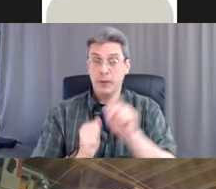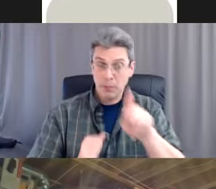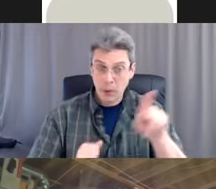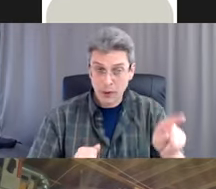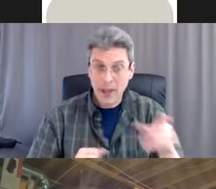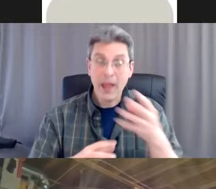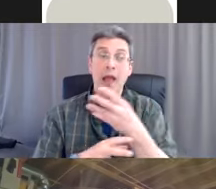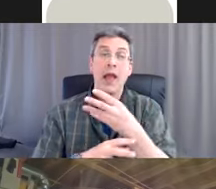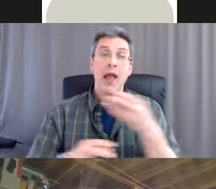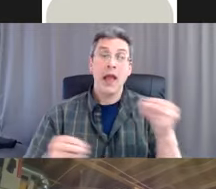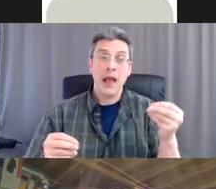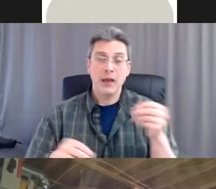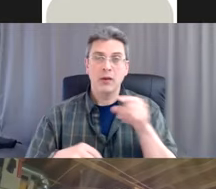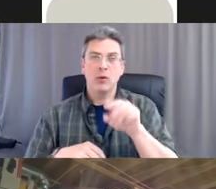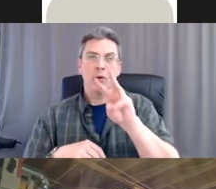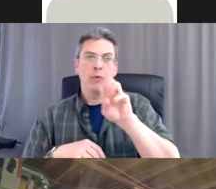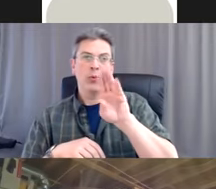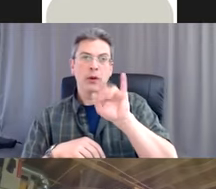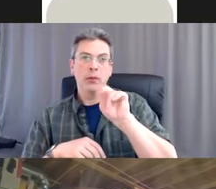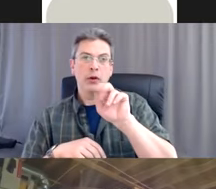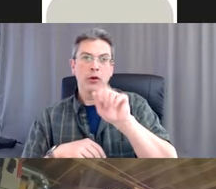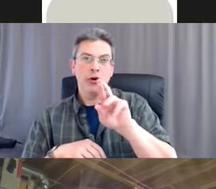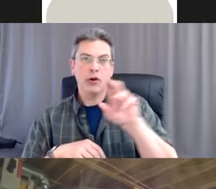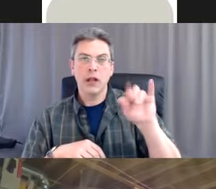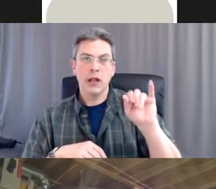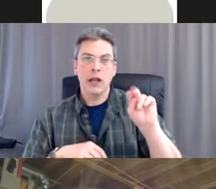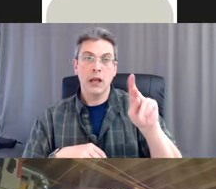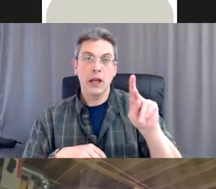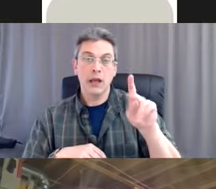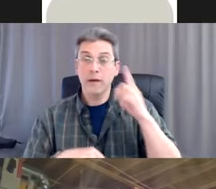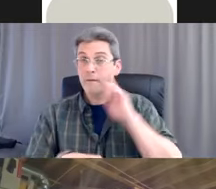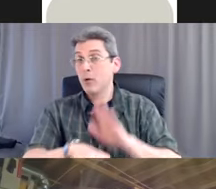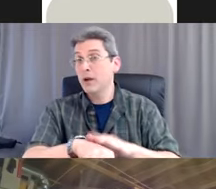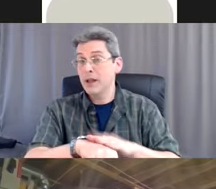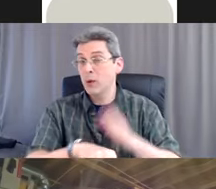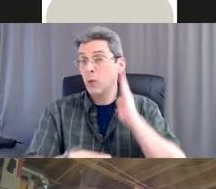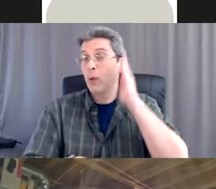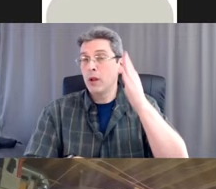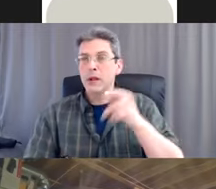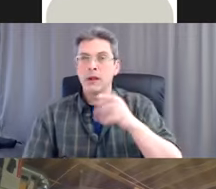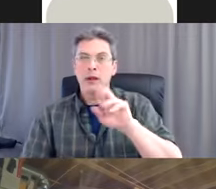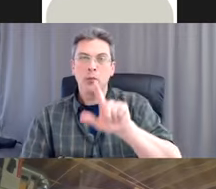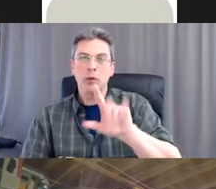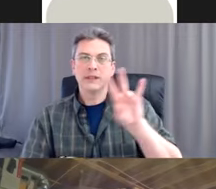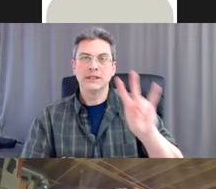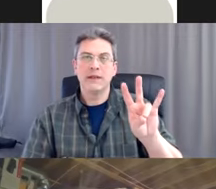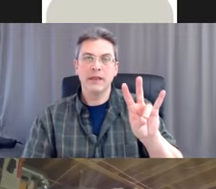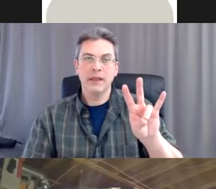um, the webinar link to our April 7 vaccine workshop